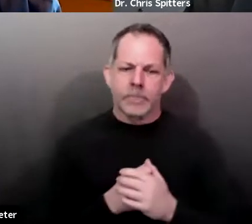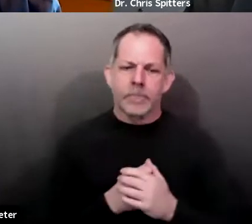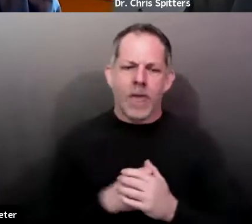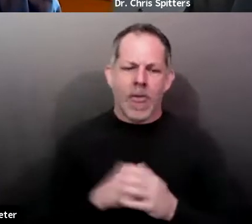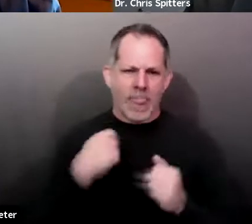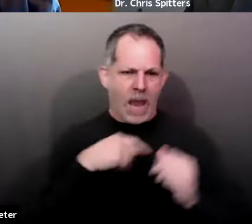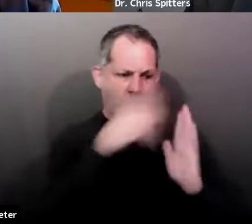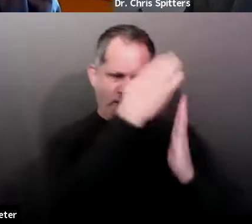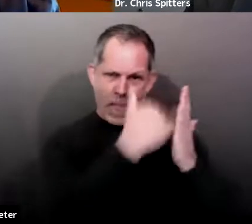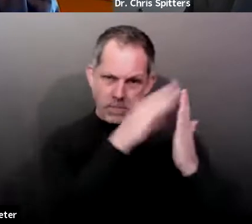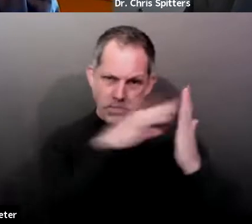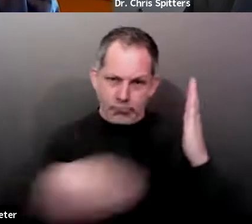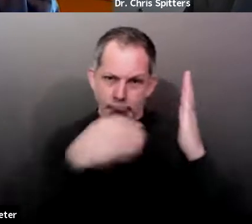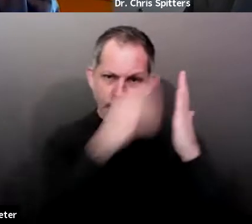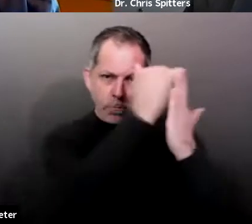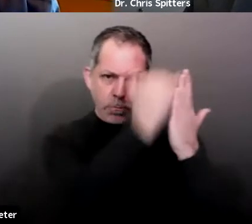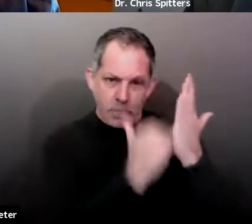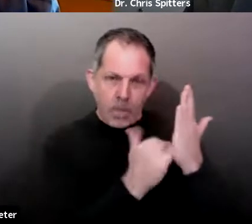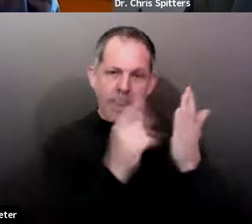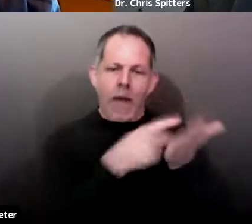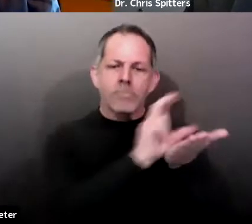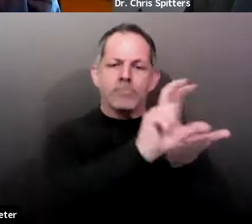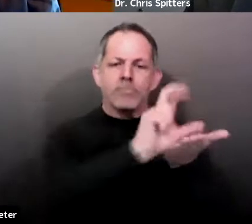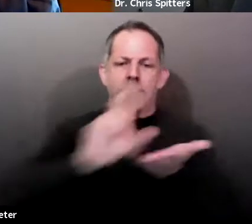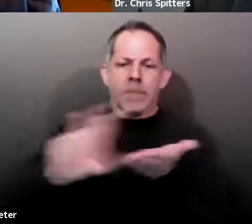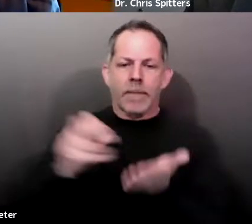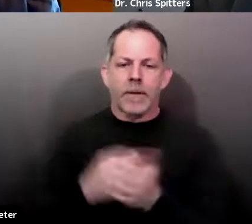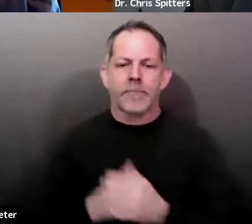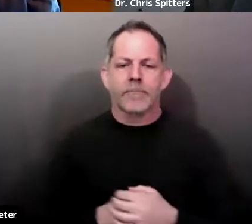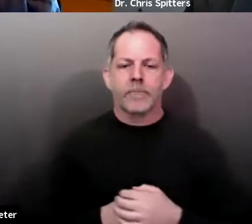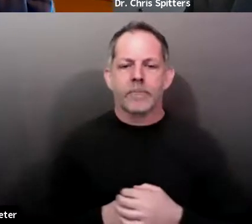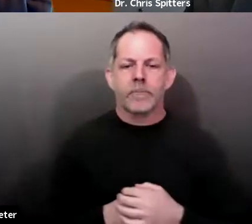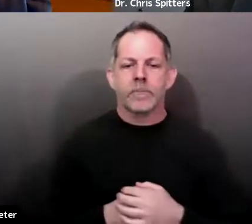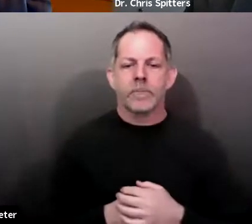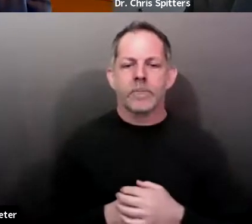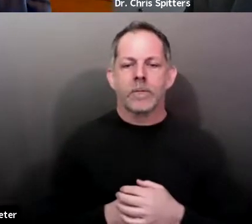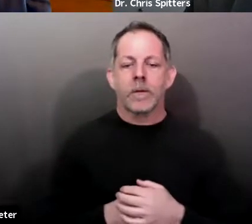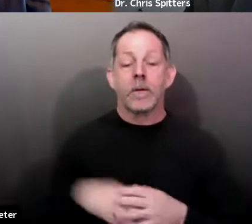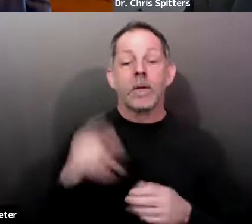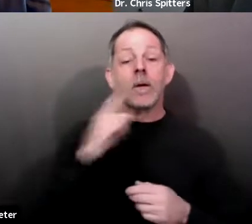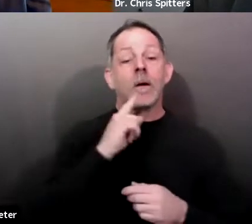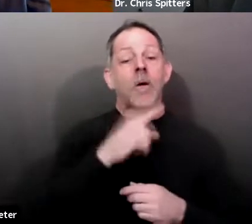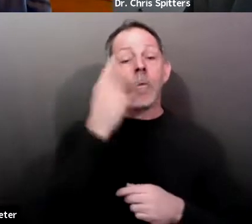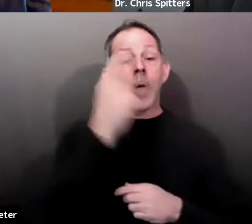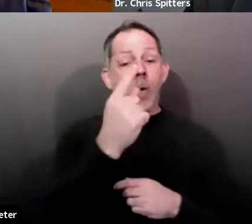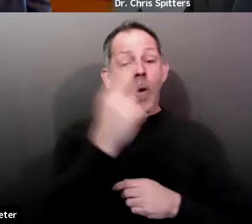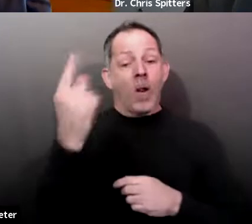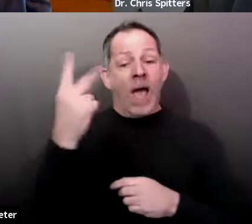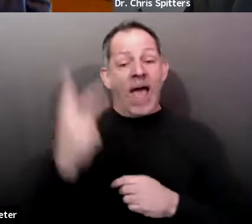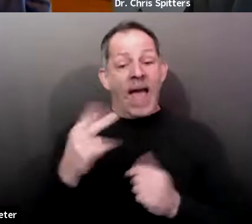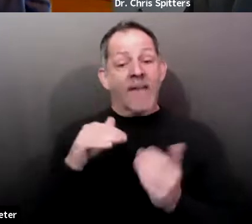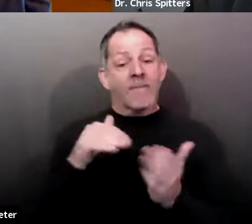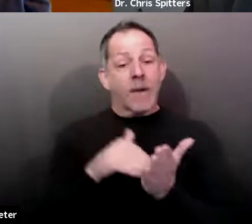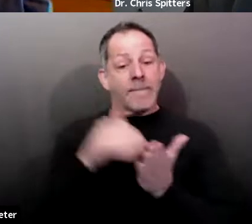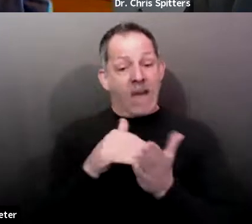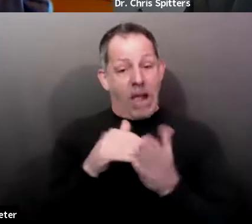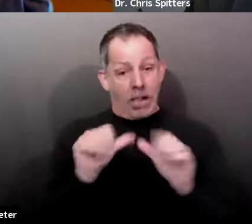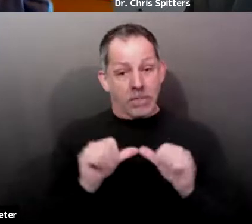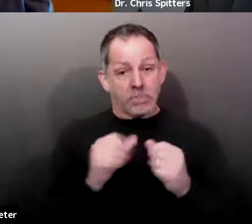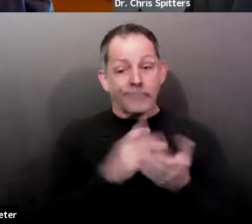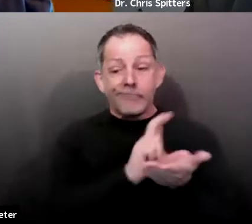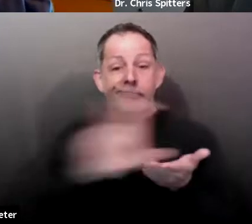Another area, $1.5 million, is going to go toward our Innovative Nourishing Neighborhoods program. So, Nourishing